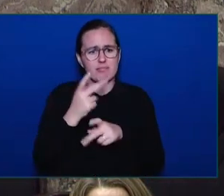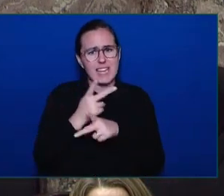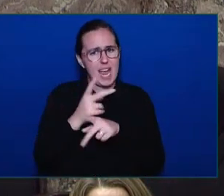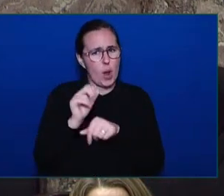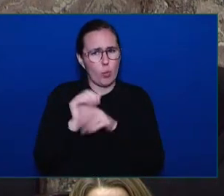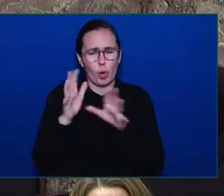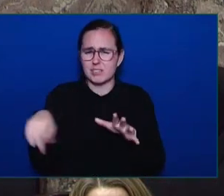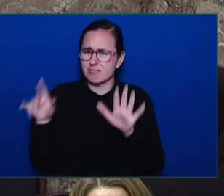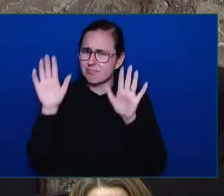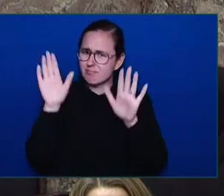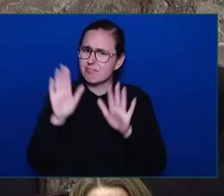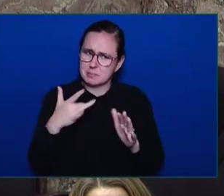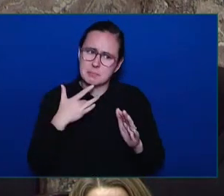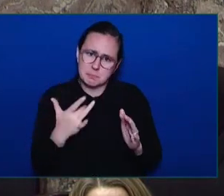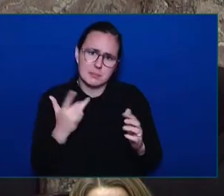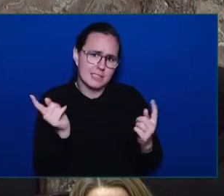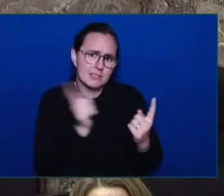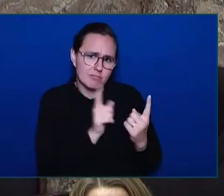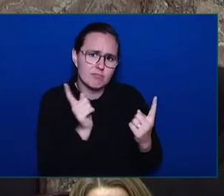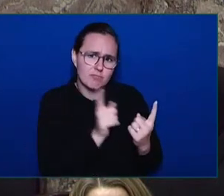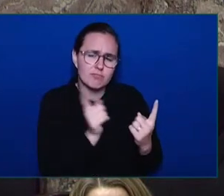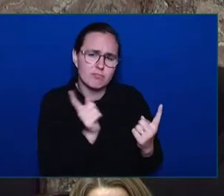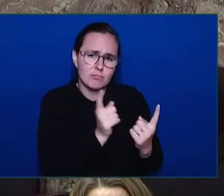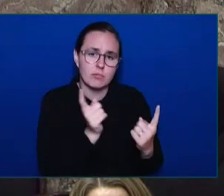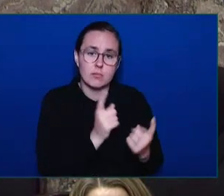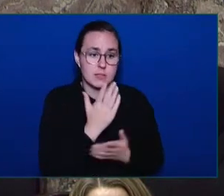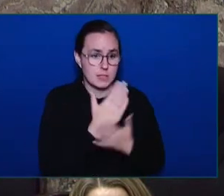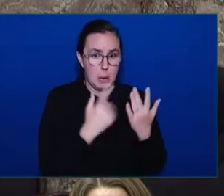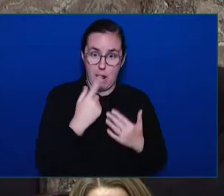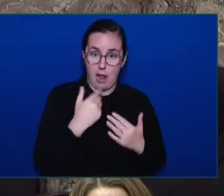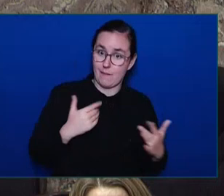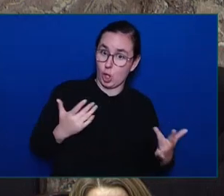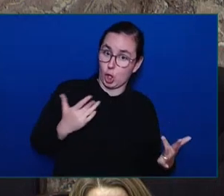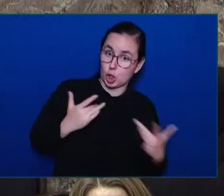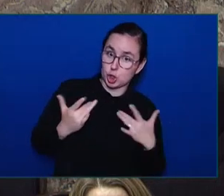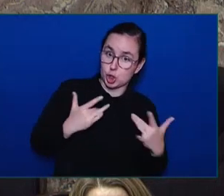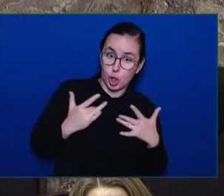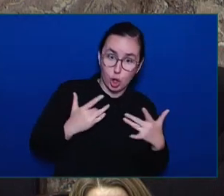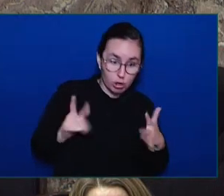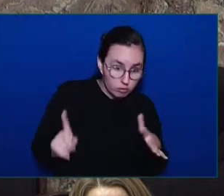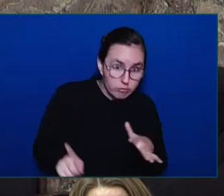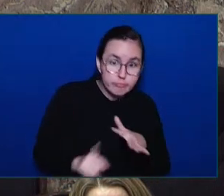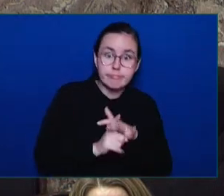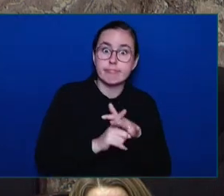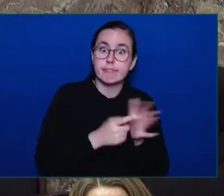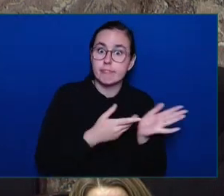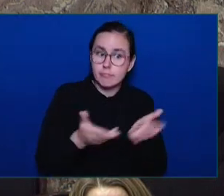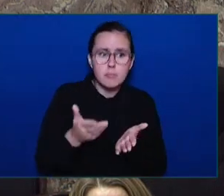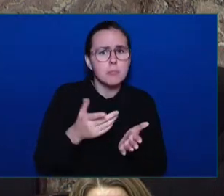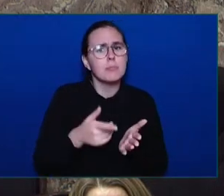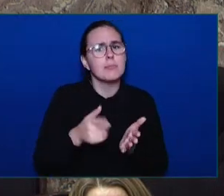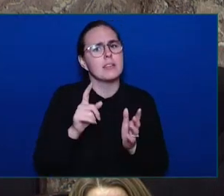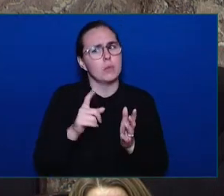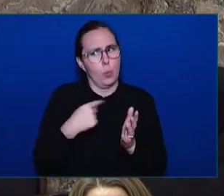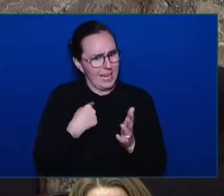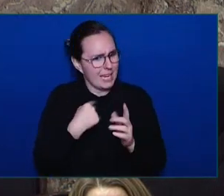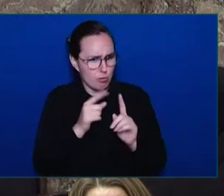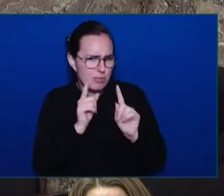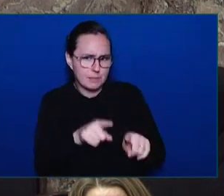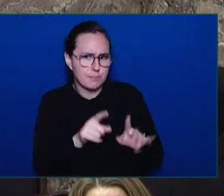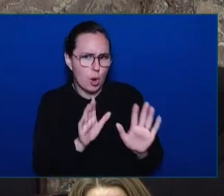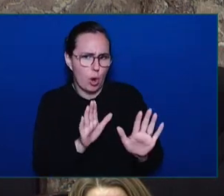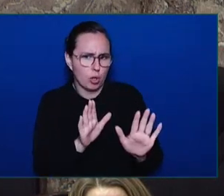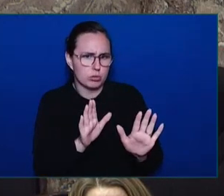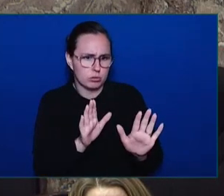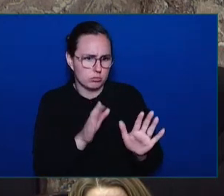respond. It shows why, Honourable Speaker, we need to take the actions we've taken. The actions we've taken in primary